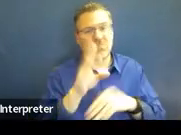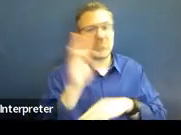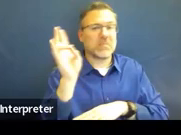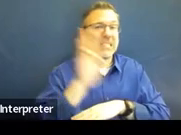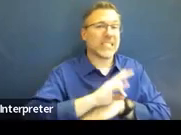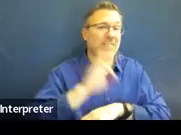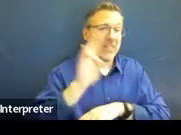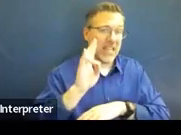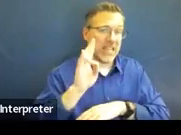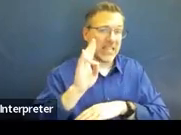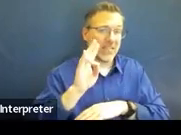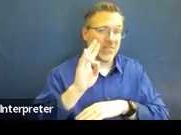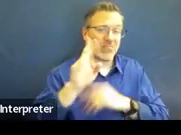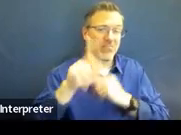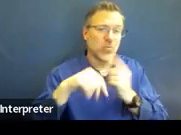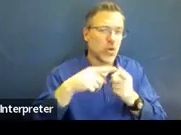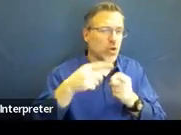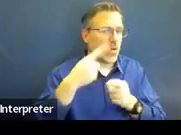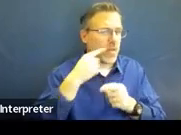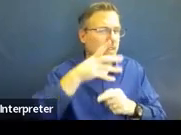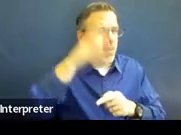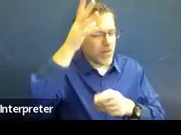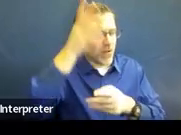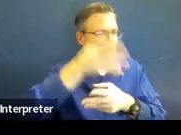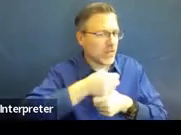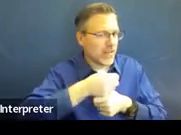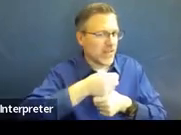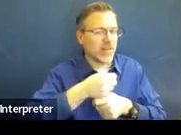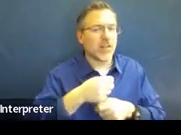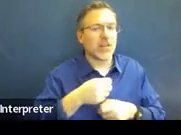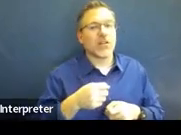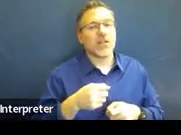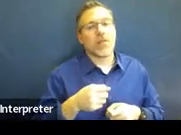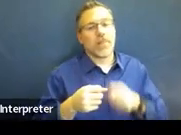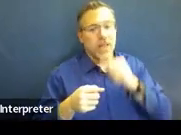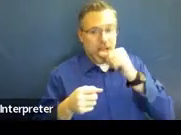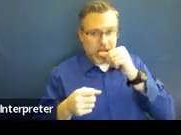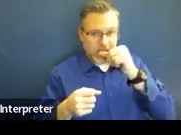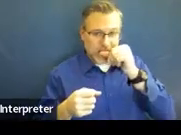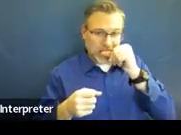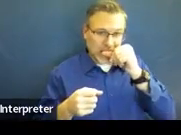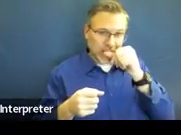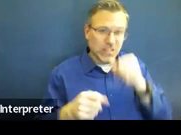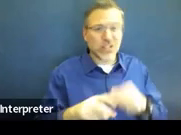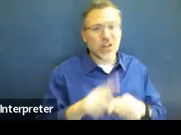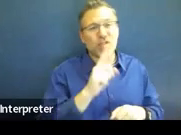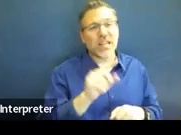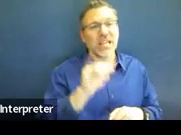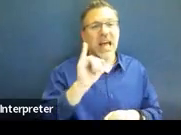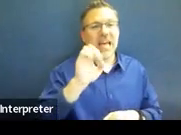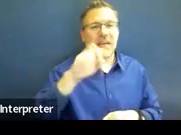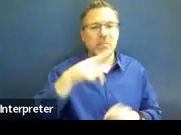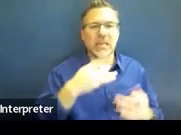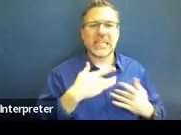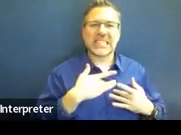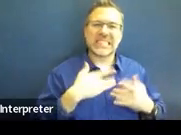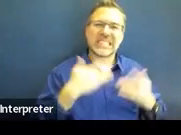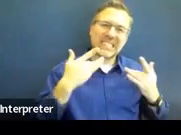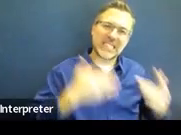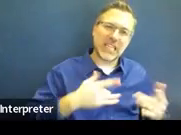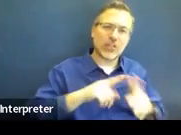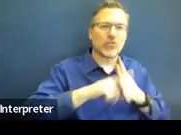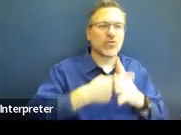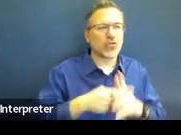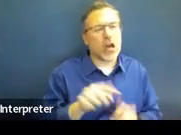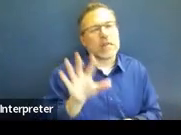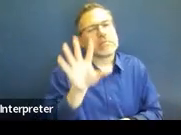parents would have that. So typically, the duration of the IEP would start about 10 days out from the annual IEP